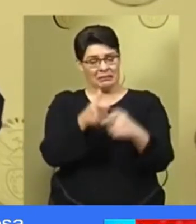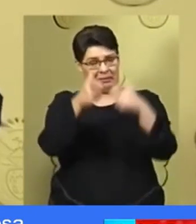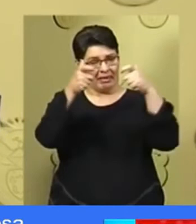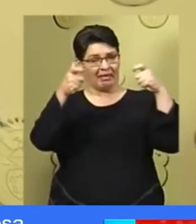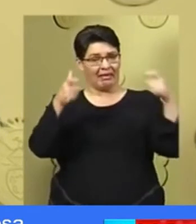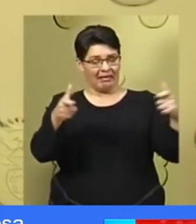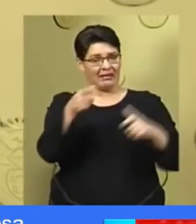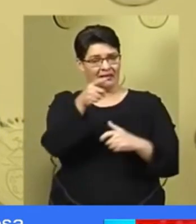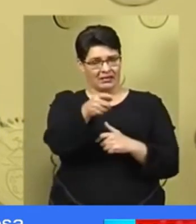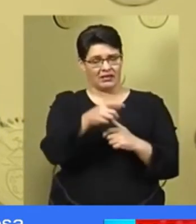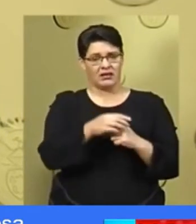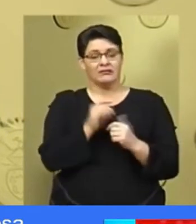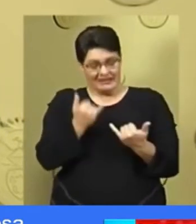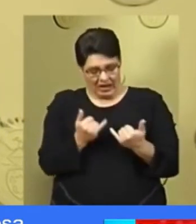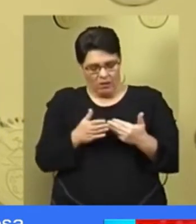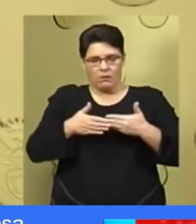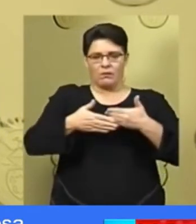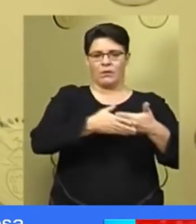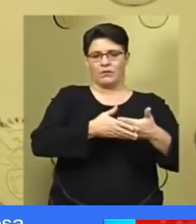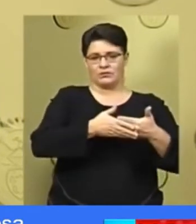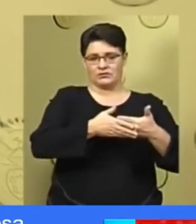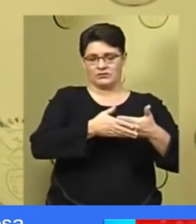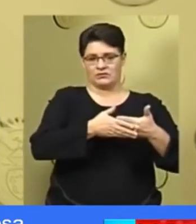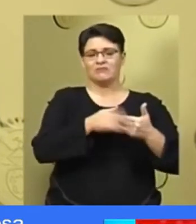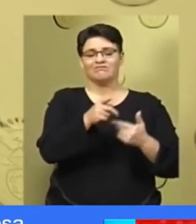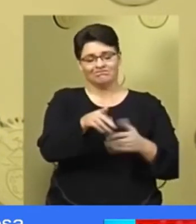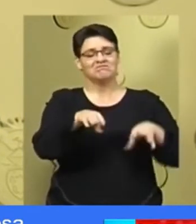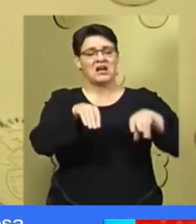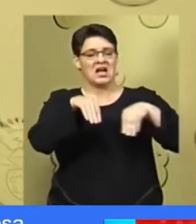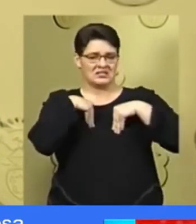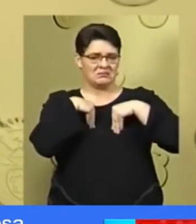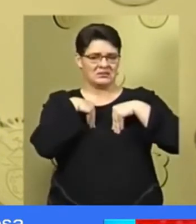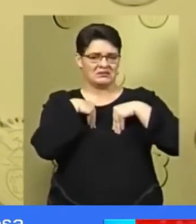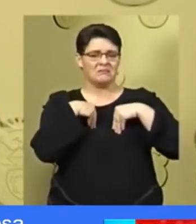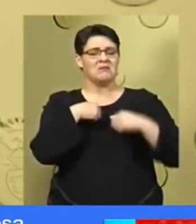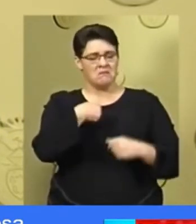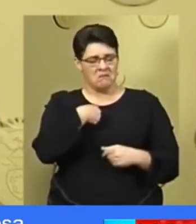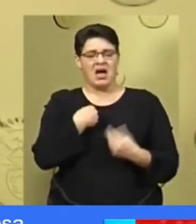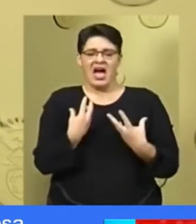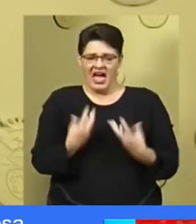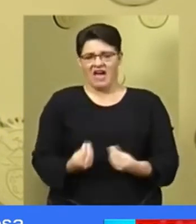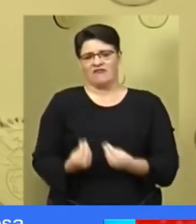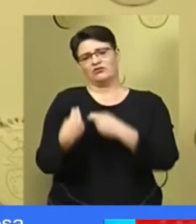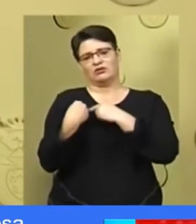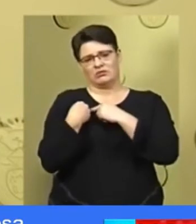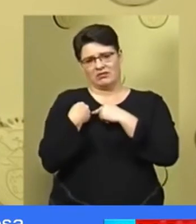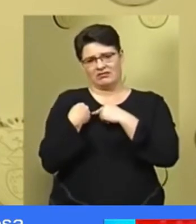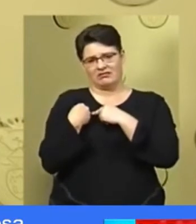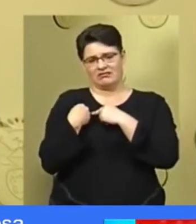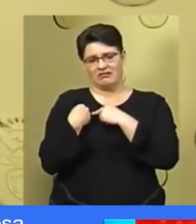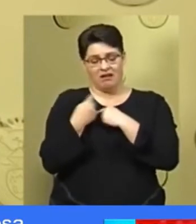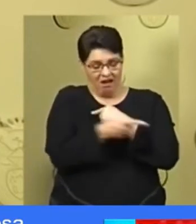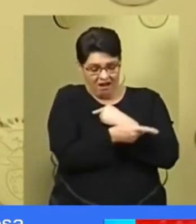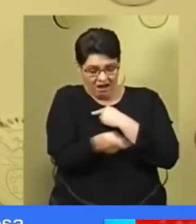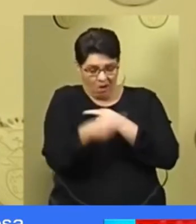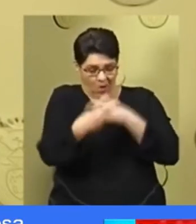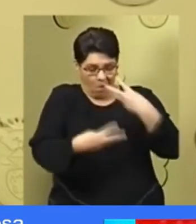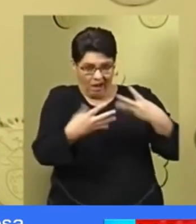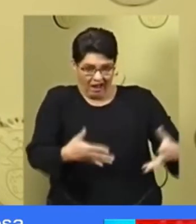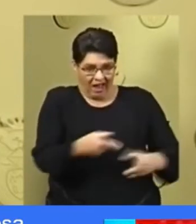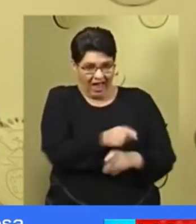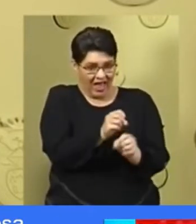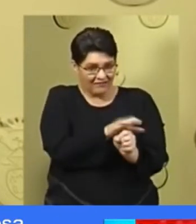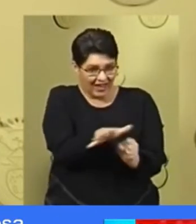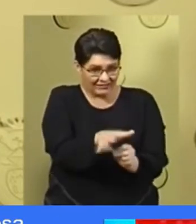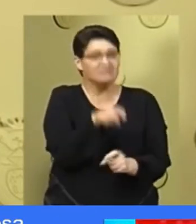that are currently closed have accepted their responsibility to pay workers that are